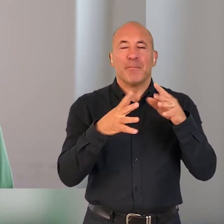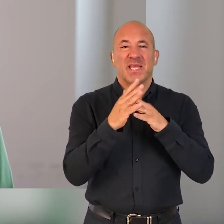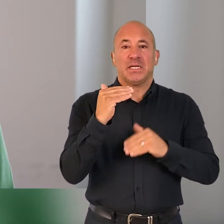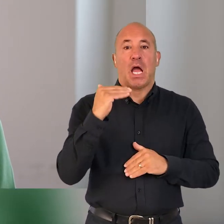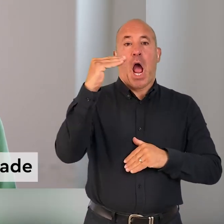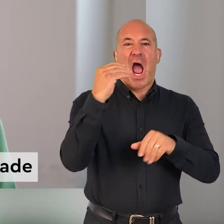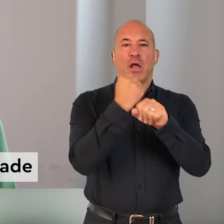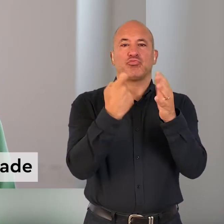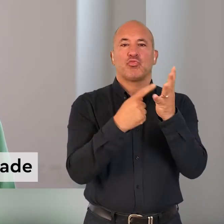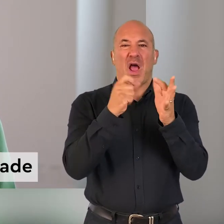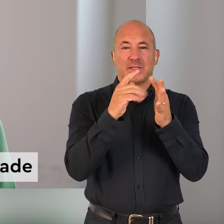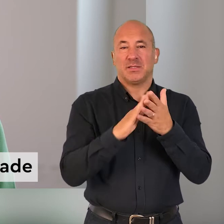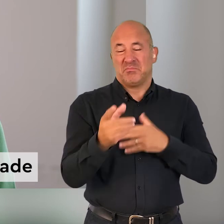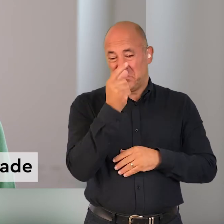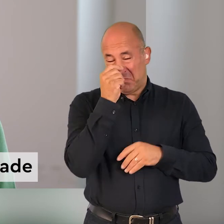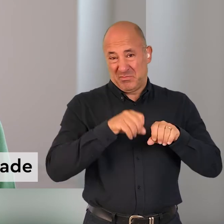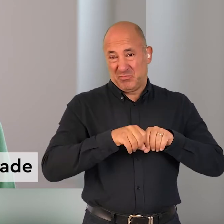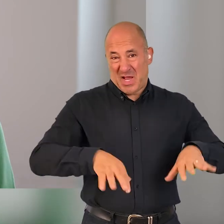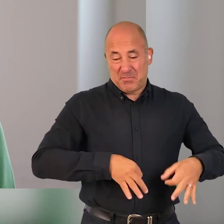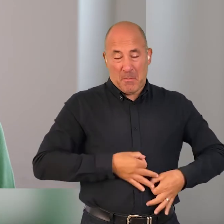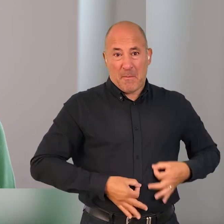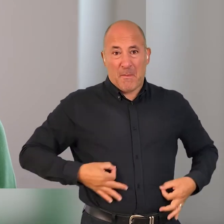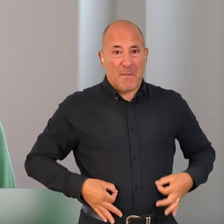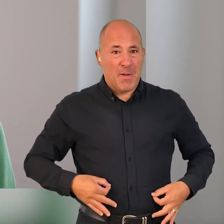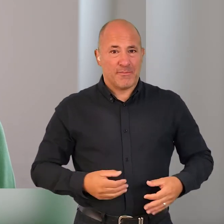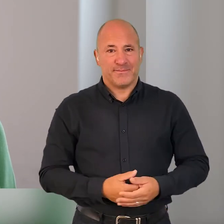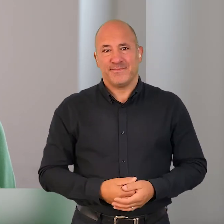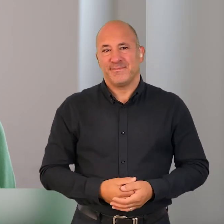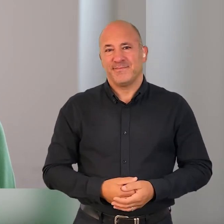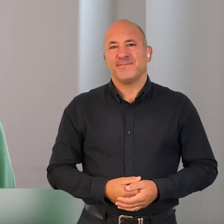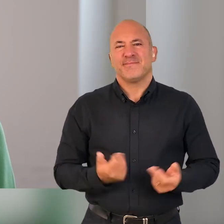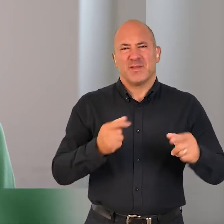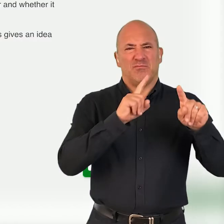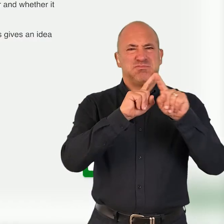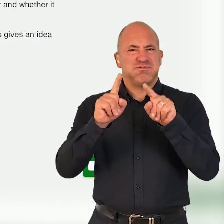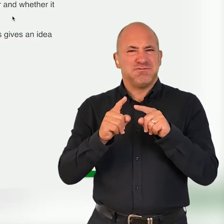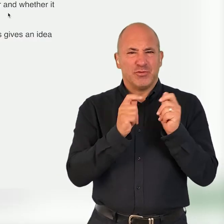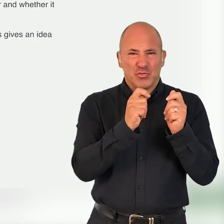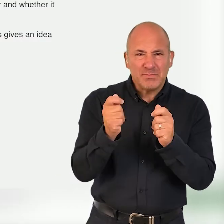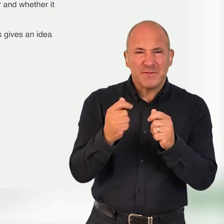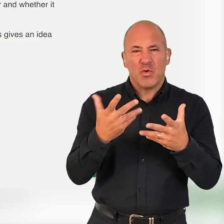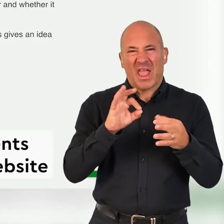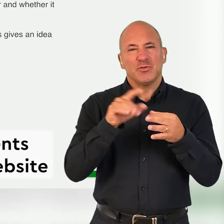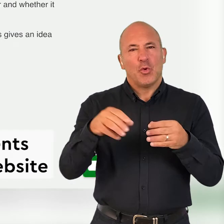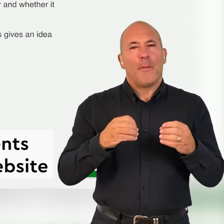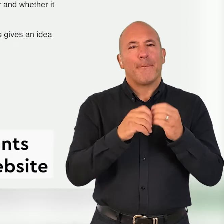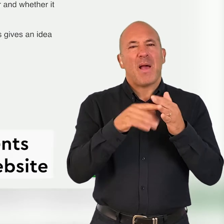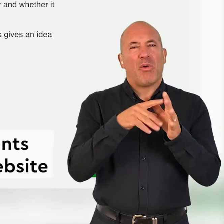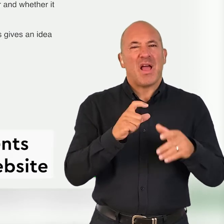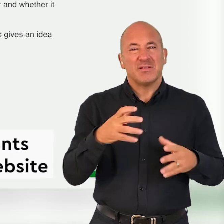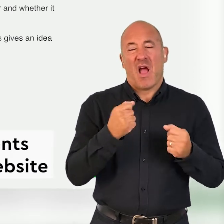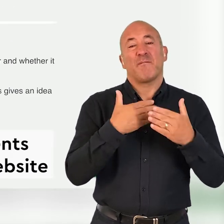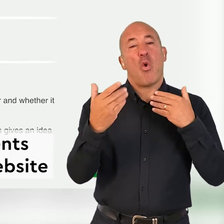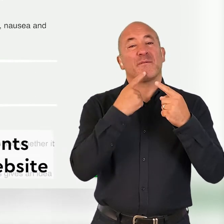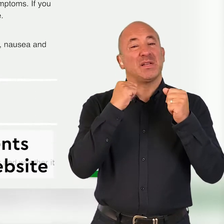normal bowel we would describe that as a high grade and they are more likely to spread to other places there is more information on all the different